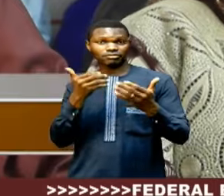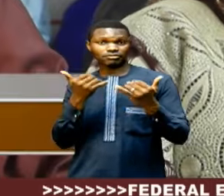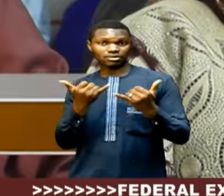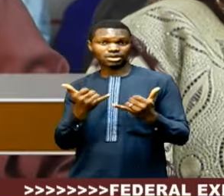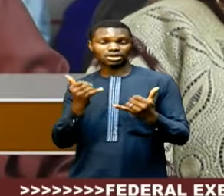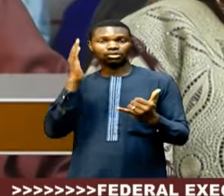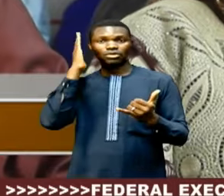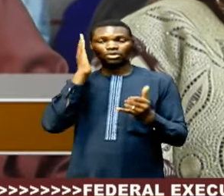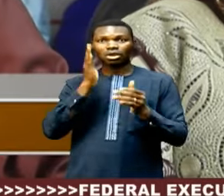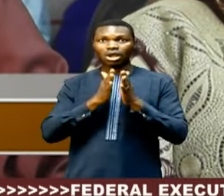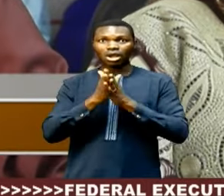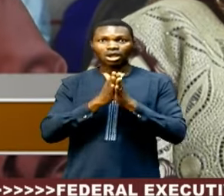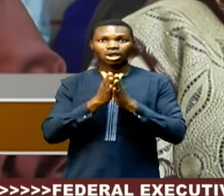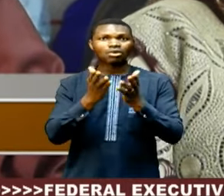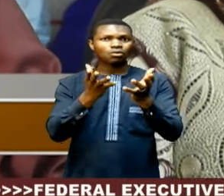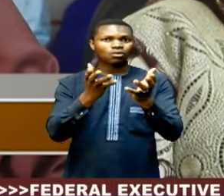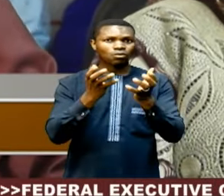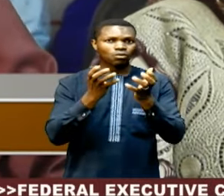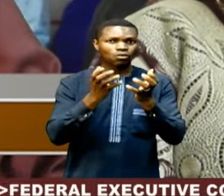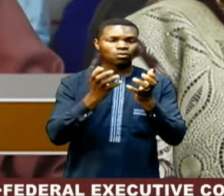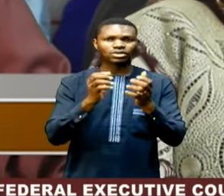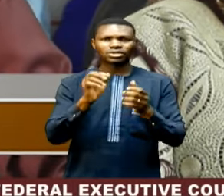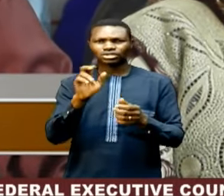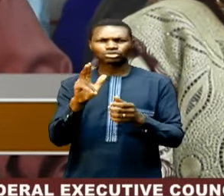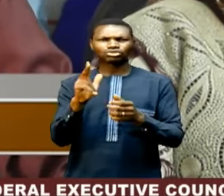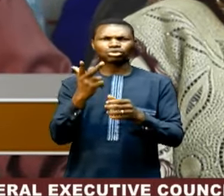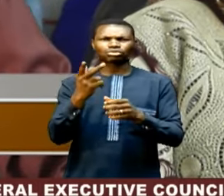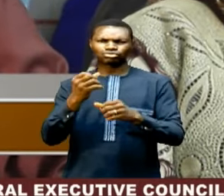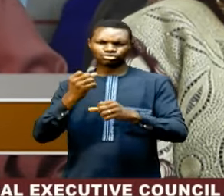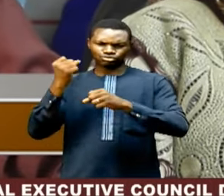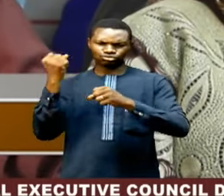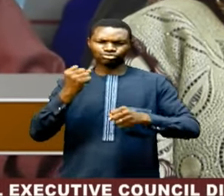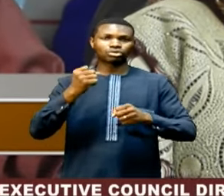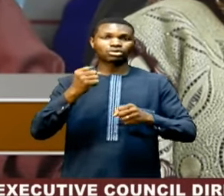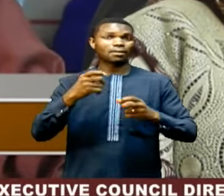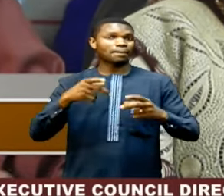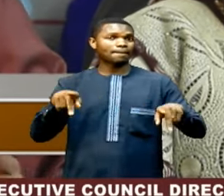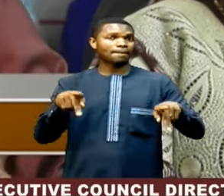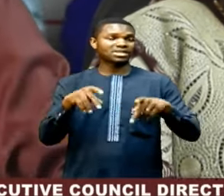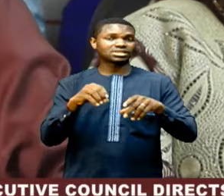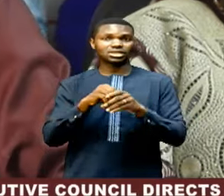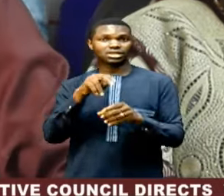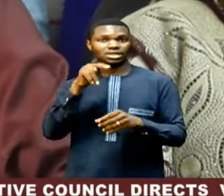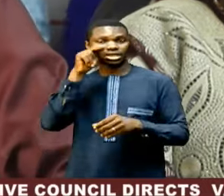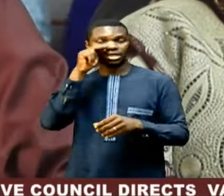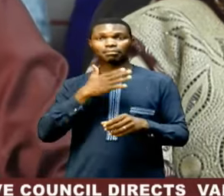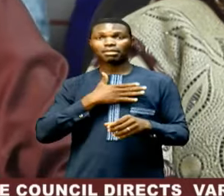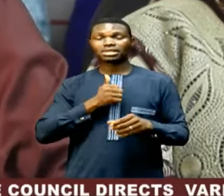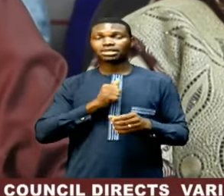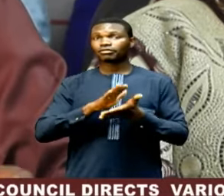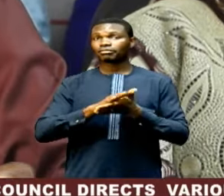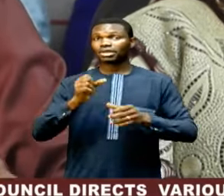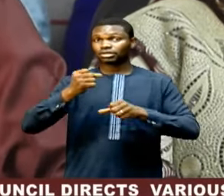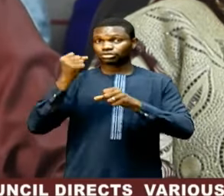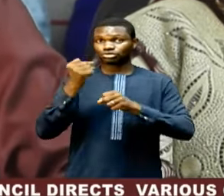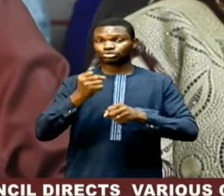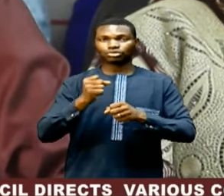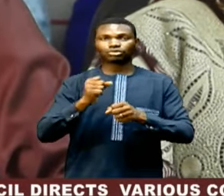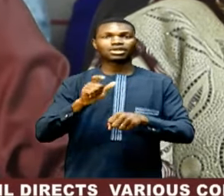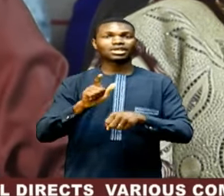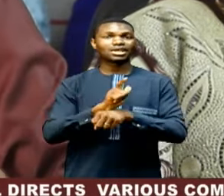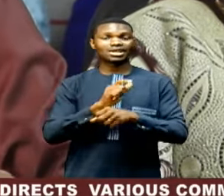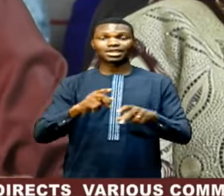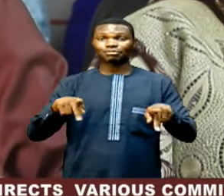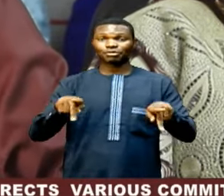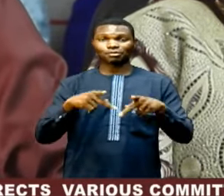were yearning for a top-force political party in Nigeria and I'm sure that the Labor Party played that role effectively